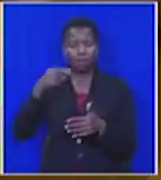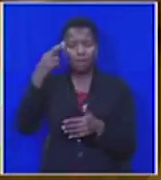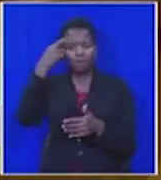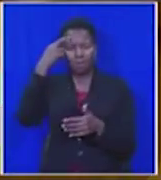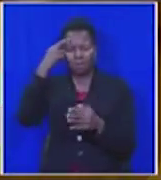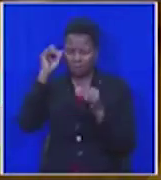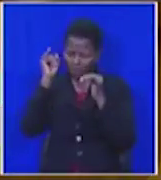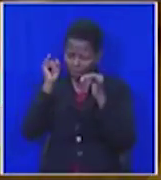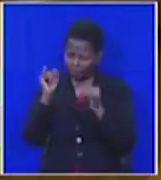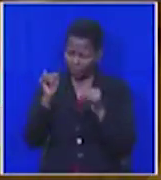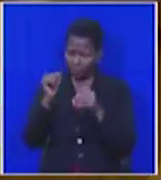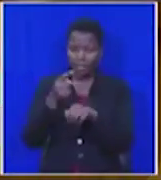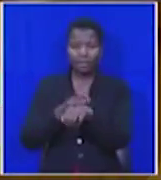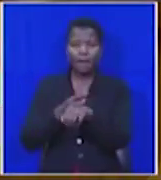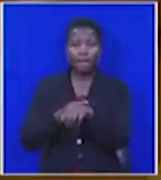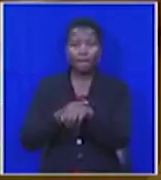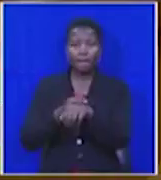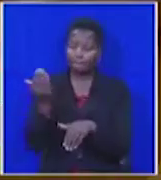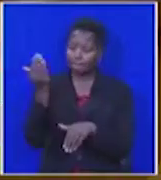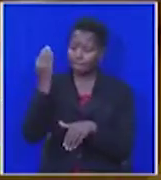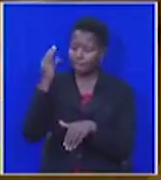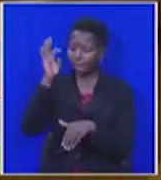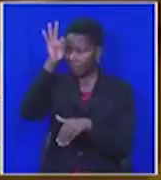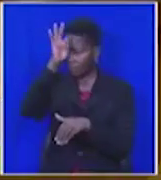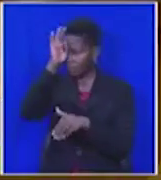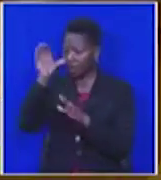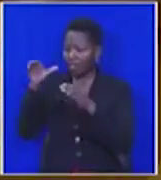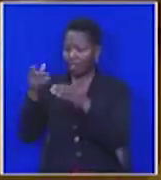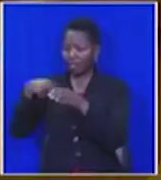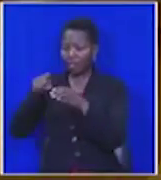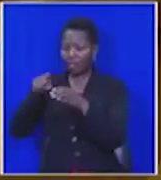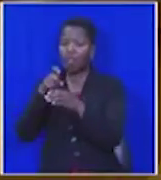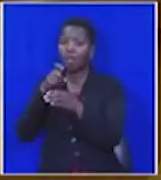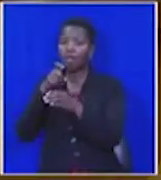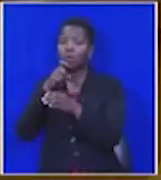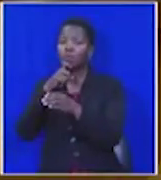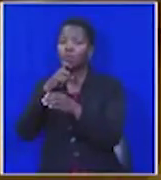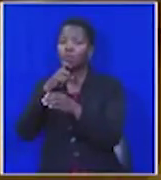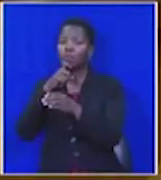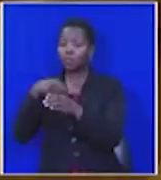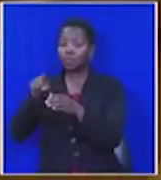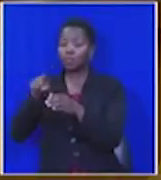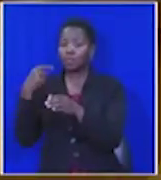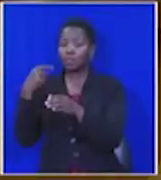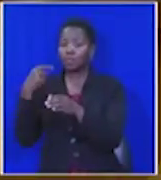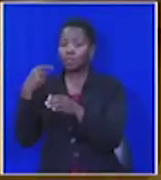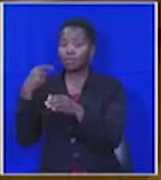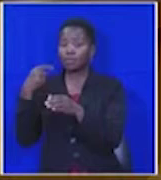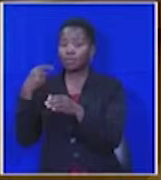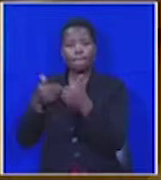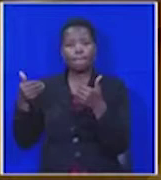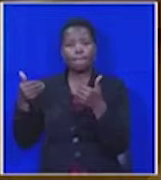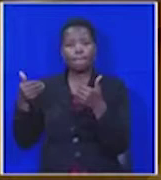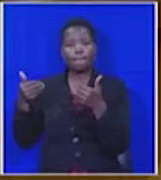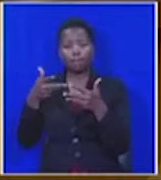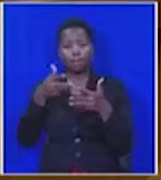how the South African police force were used as an instrument by the illegitimate apartheid regime to suppress